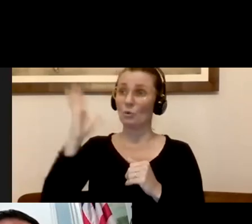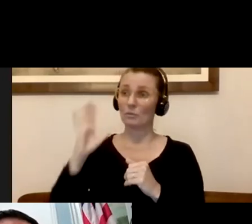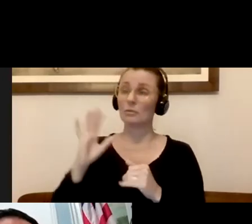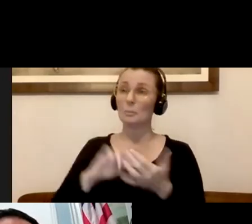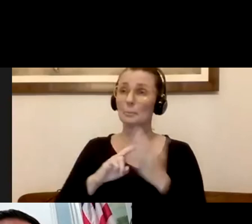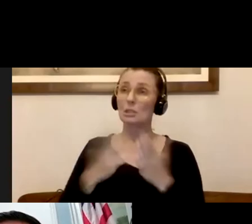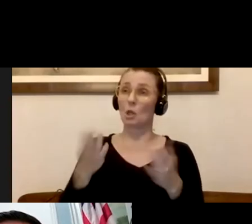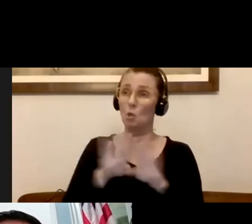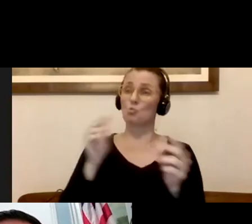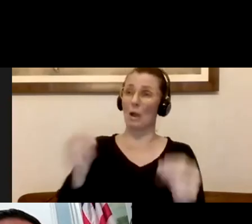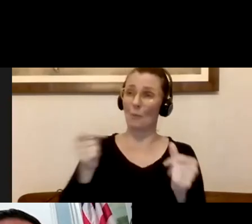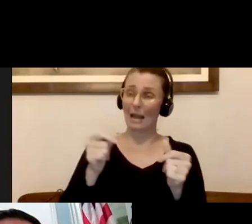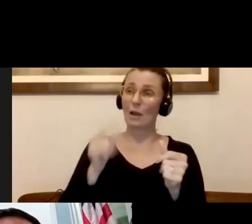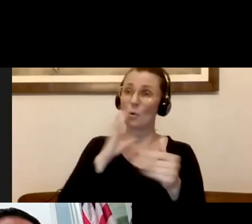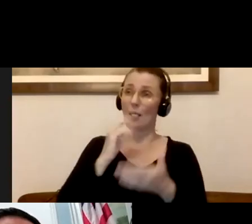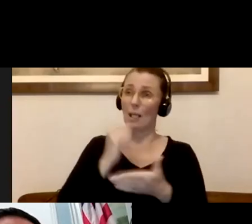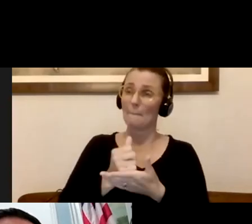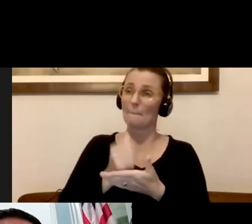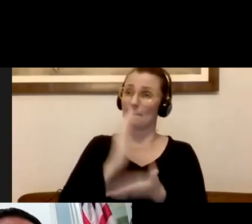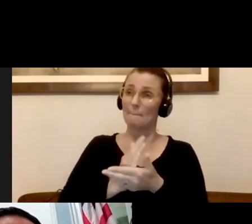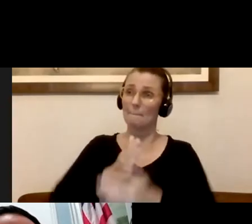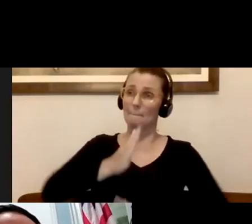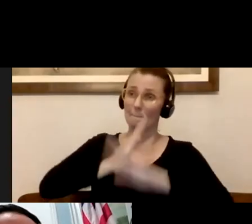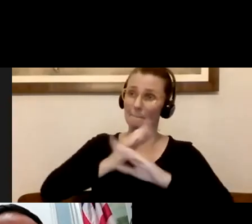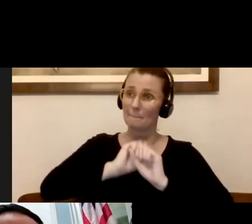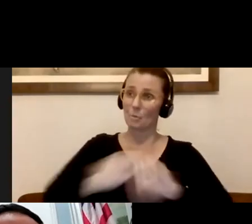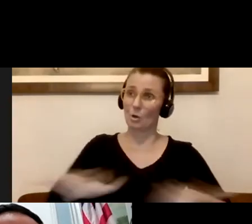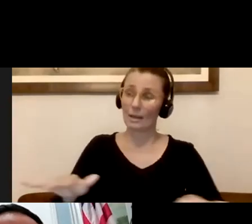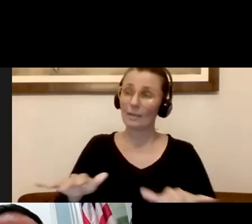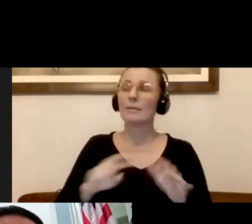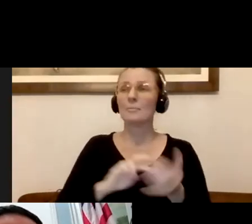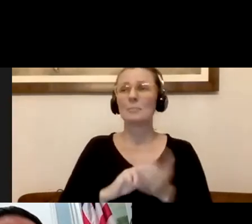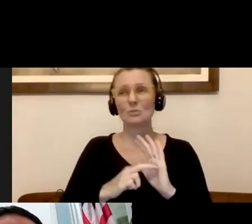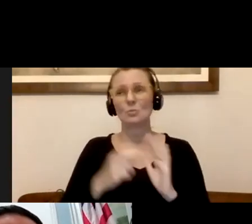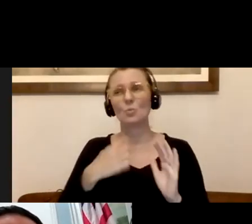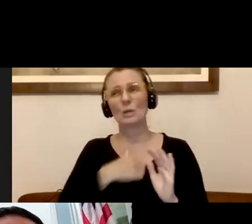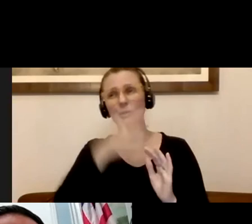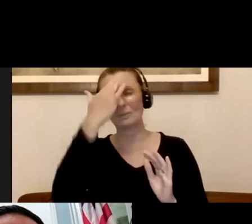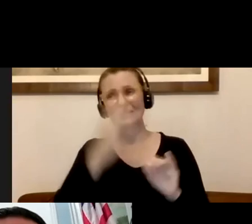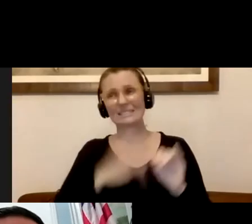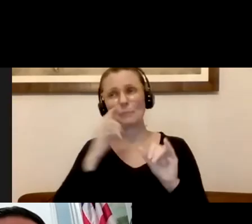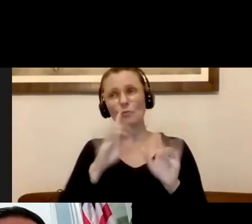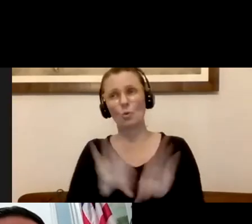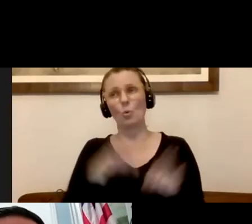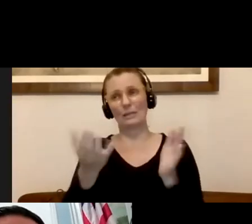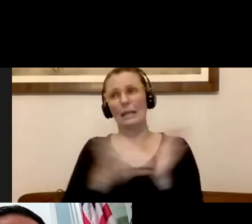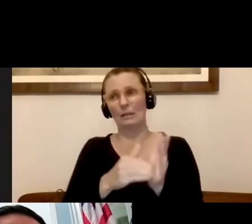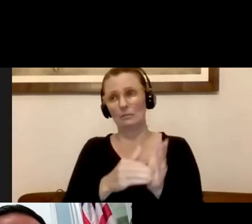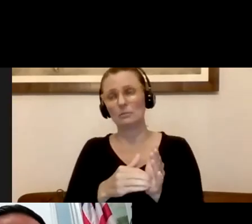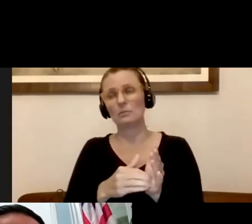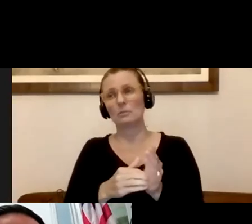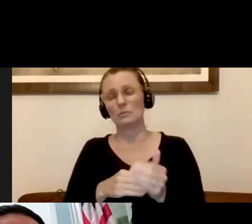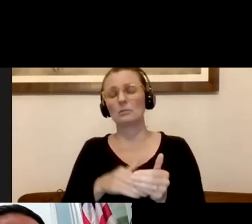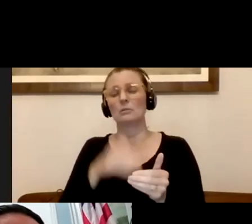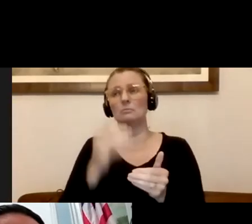reopen, because the consequences could be more people getting sick and dying in our economy and worse off, because there's going to be a resurgence, and it